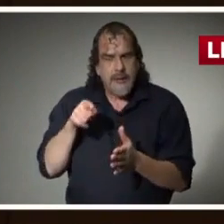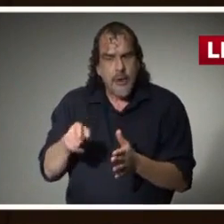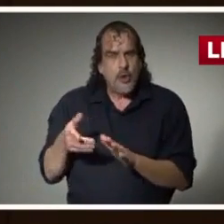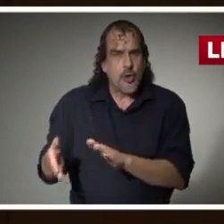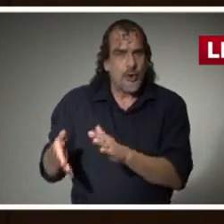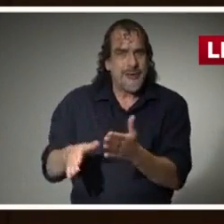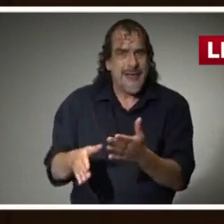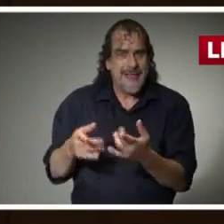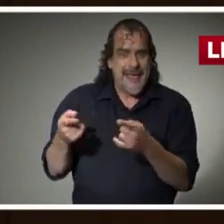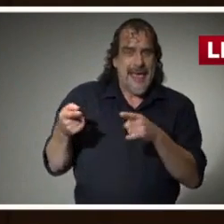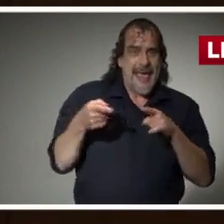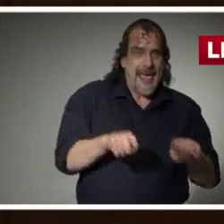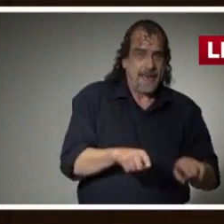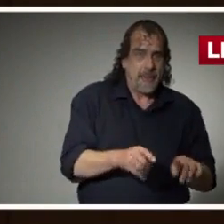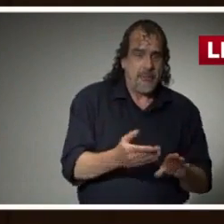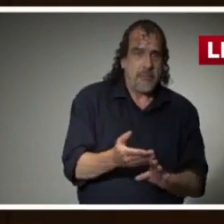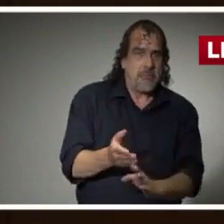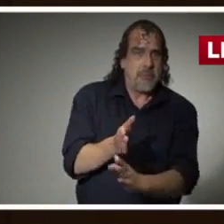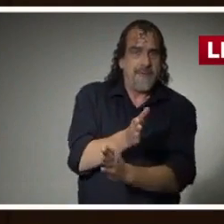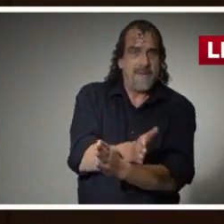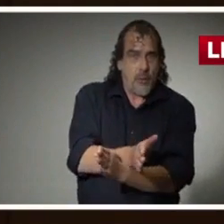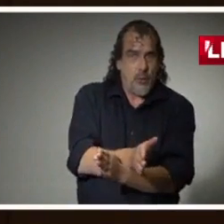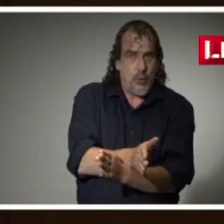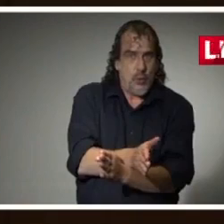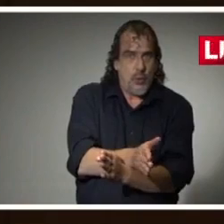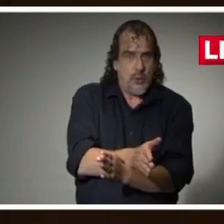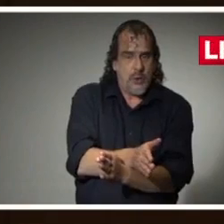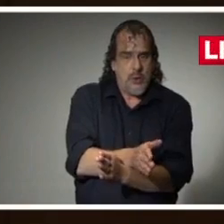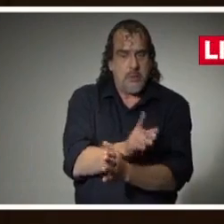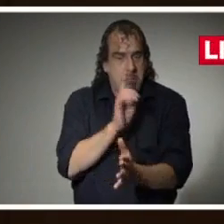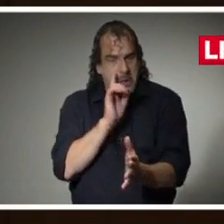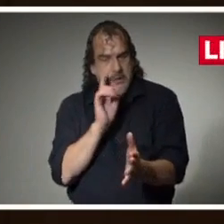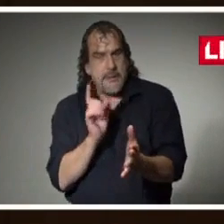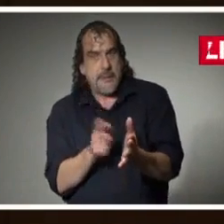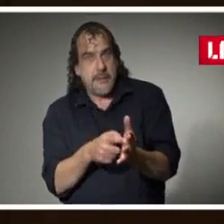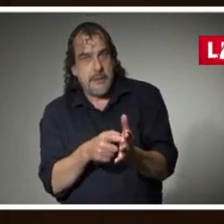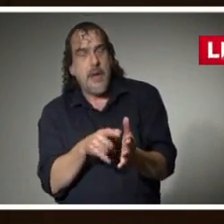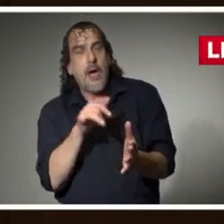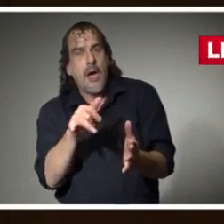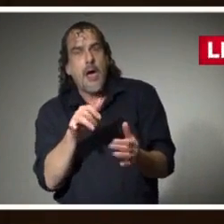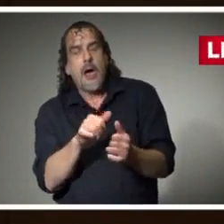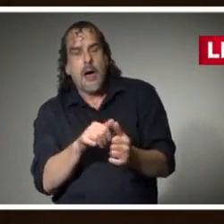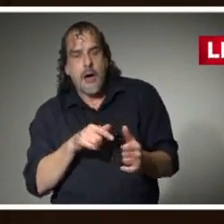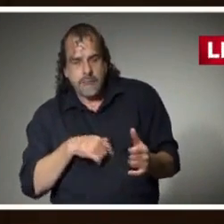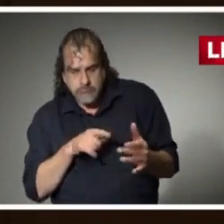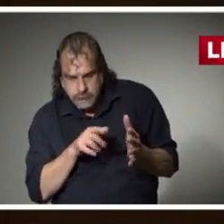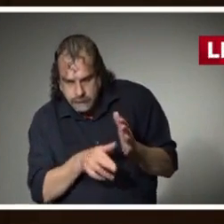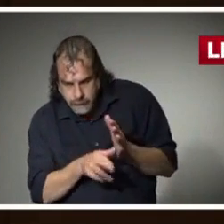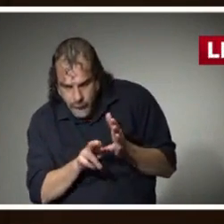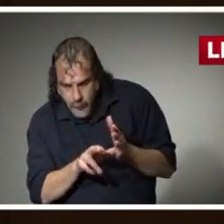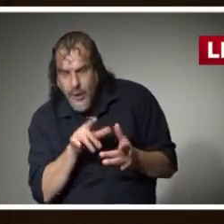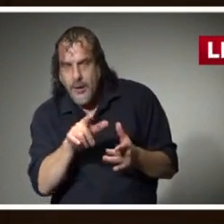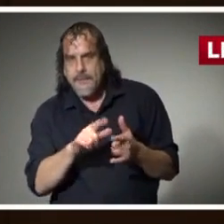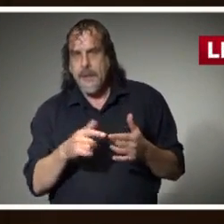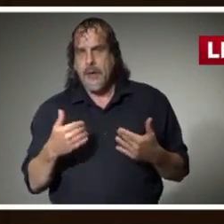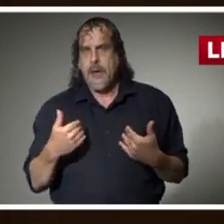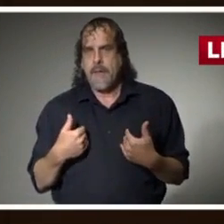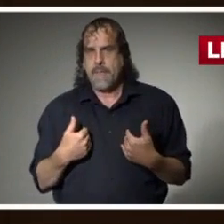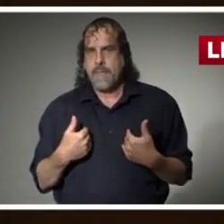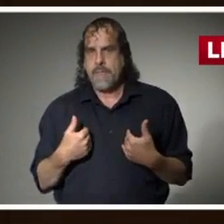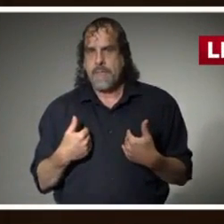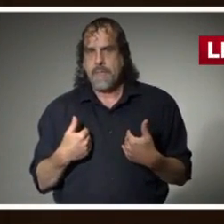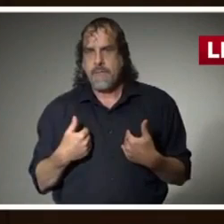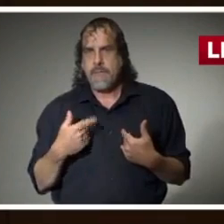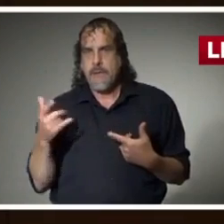have occurred previously that have been identified as we review those death certificates, which is an important part